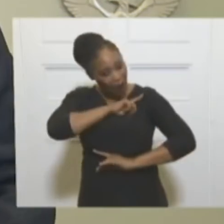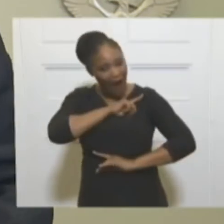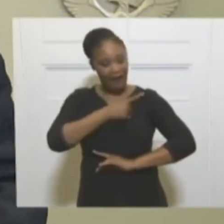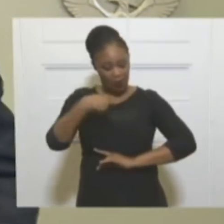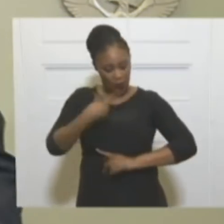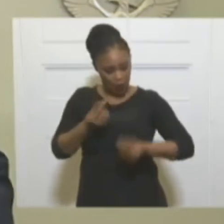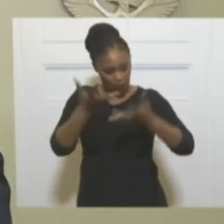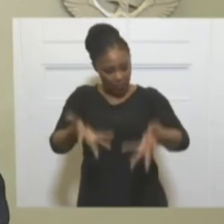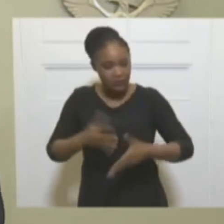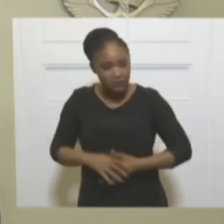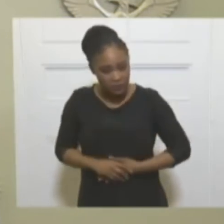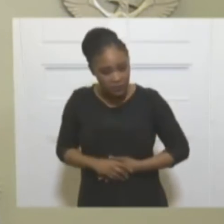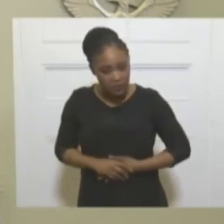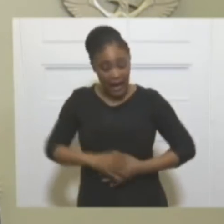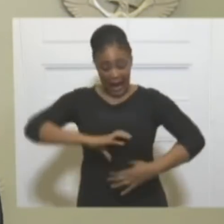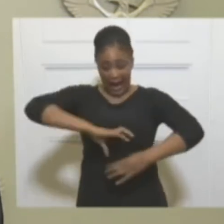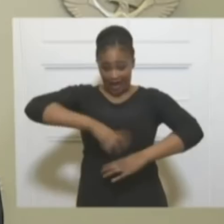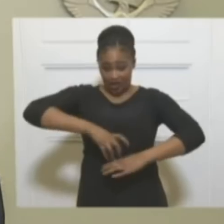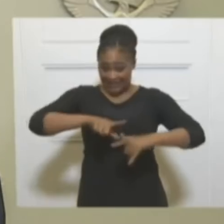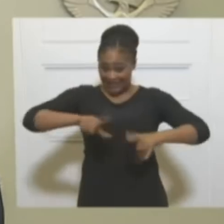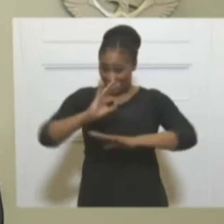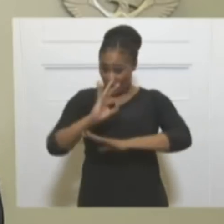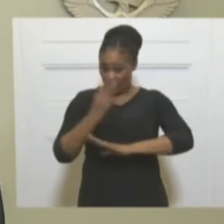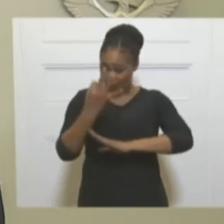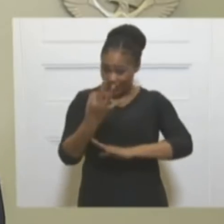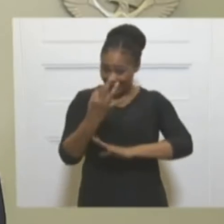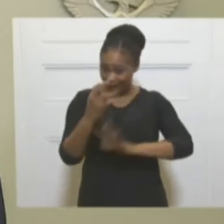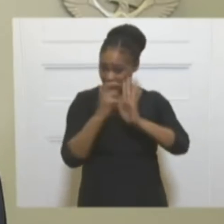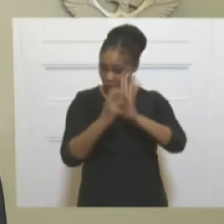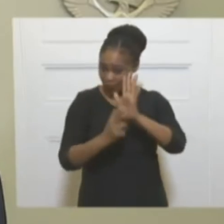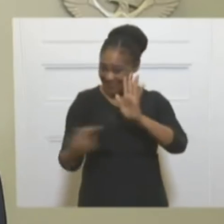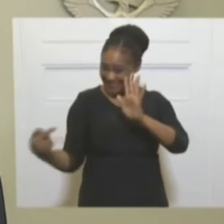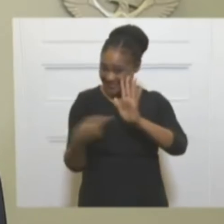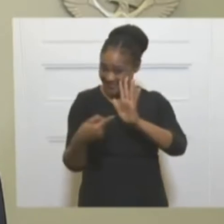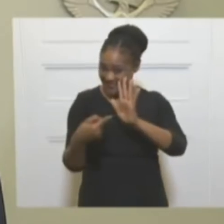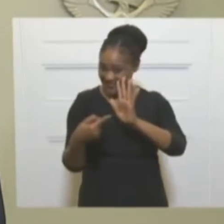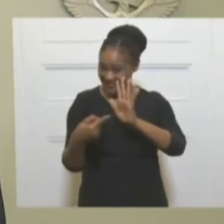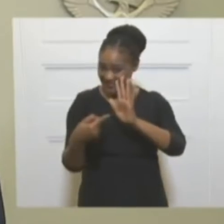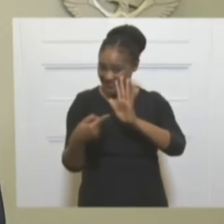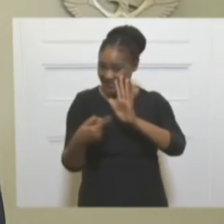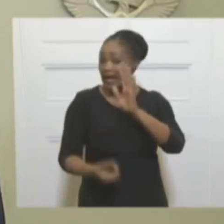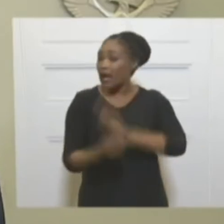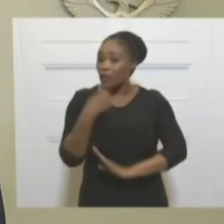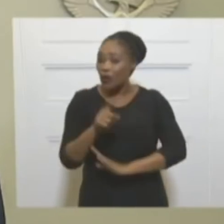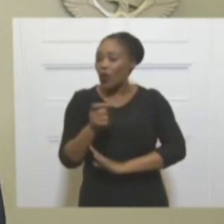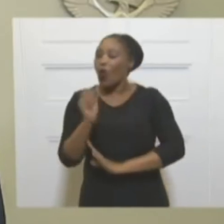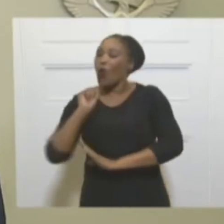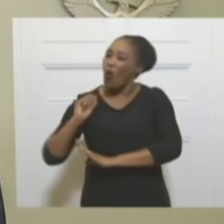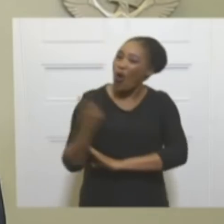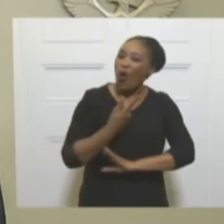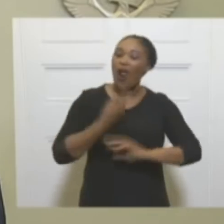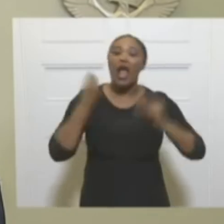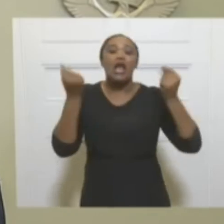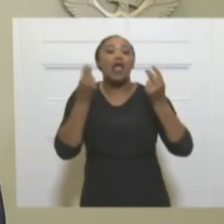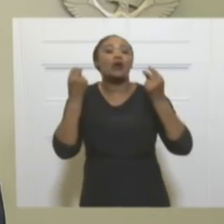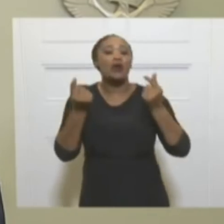Under the adjusted Level 3 regulations, all indoor and outdoor gatherings